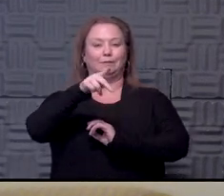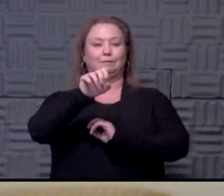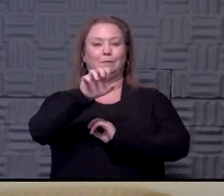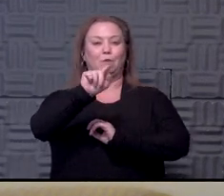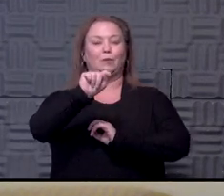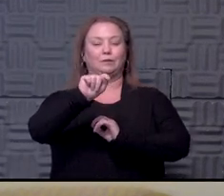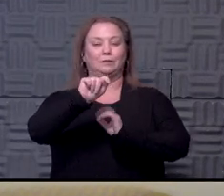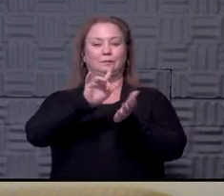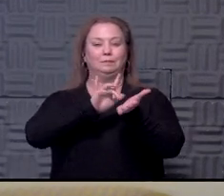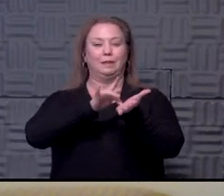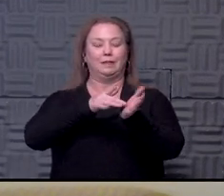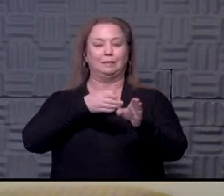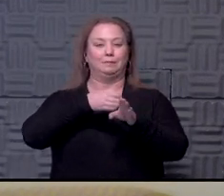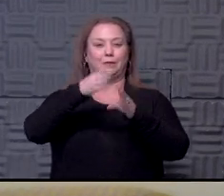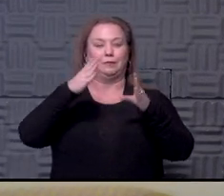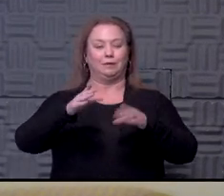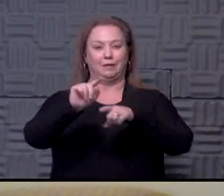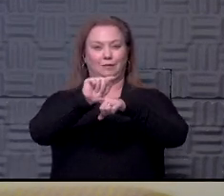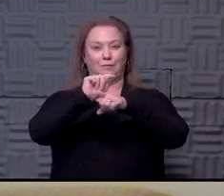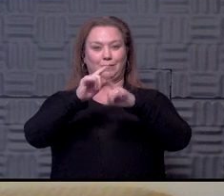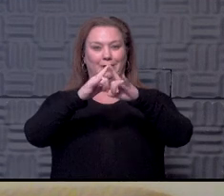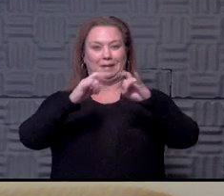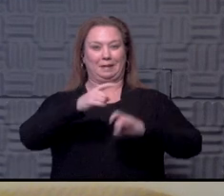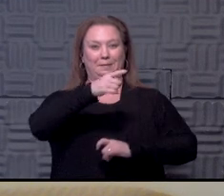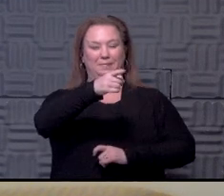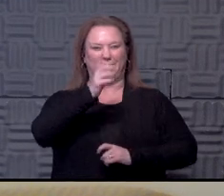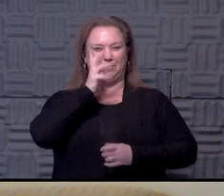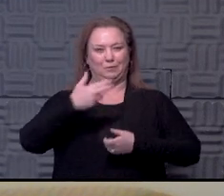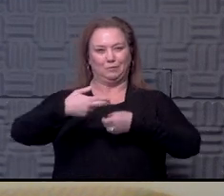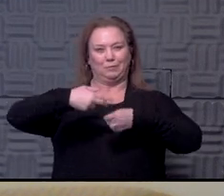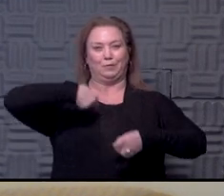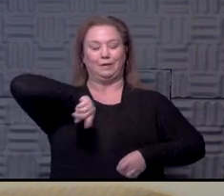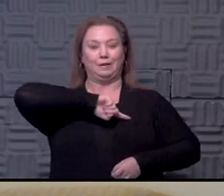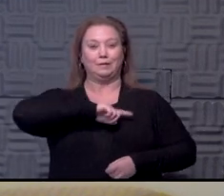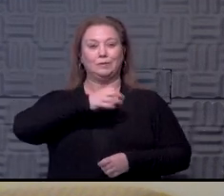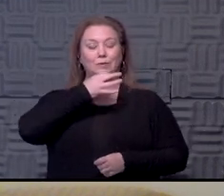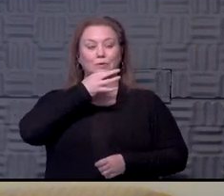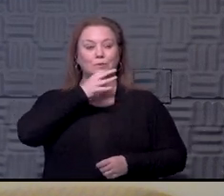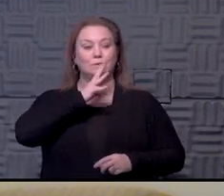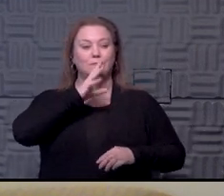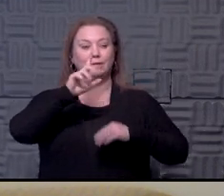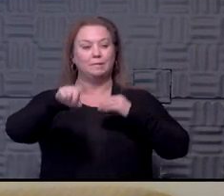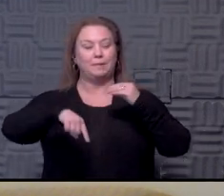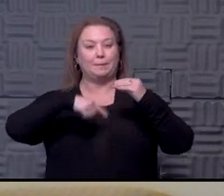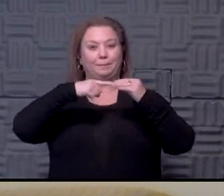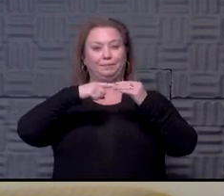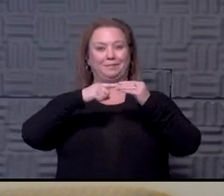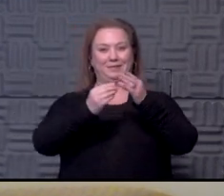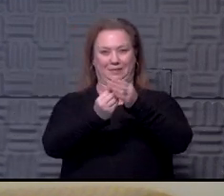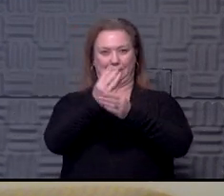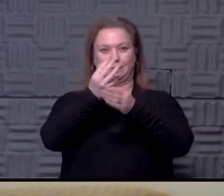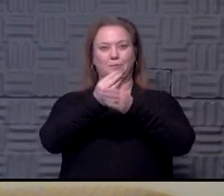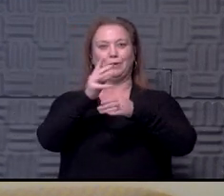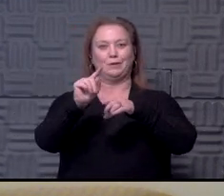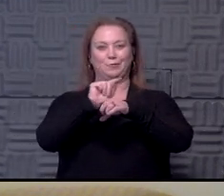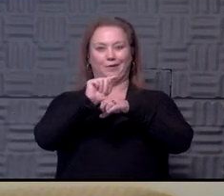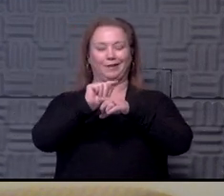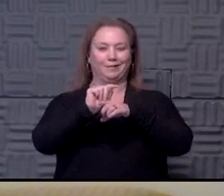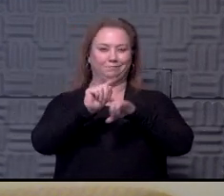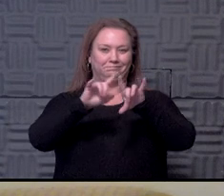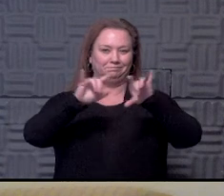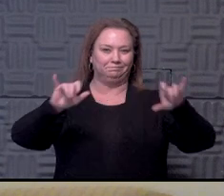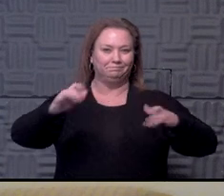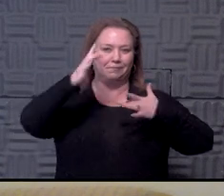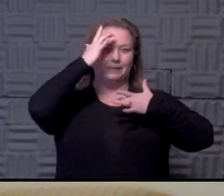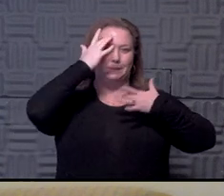specialist here at the Health System, is at training camp. He'll join us in a bit to talk about spring training during a pandemic, what